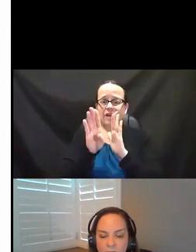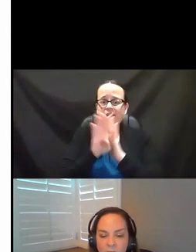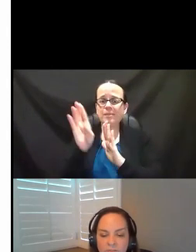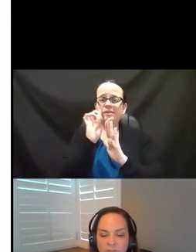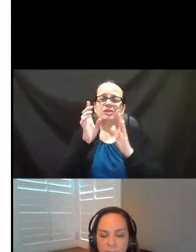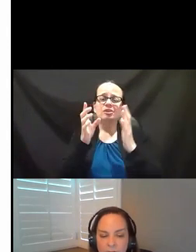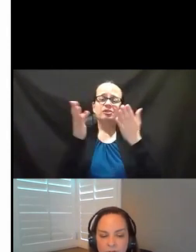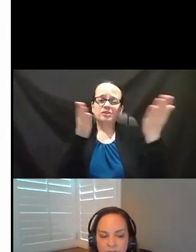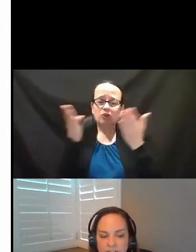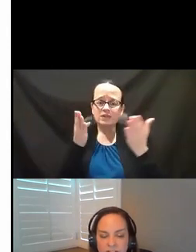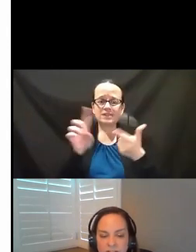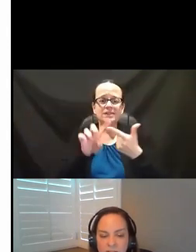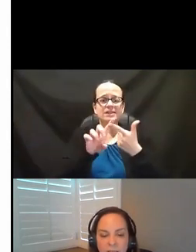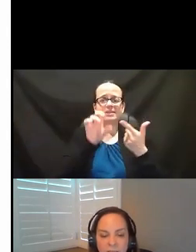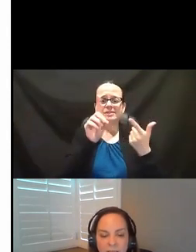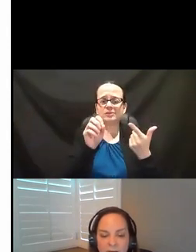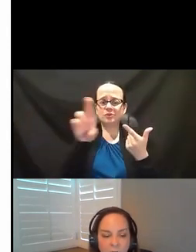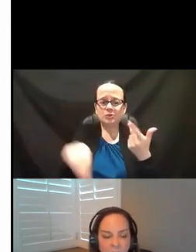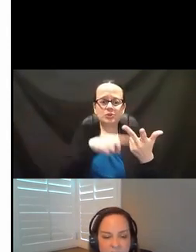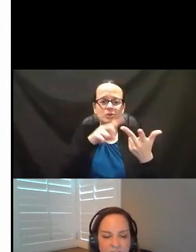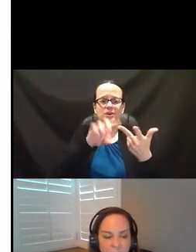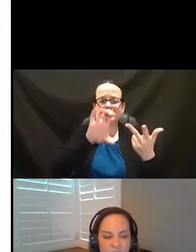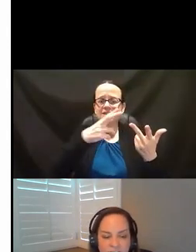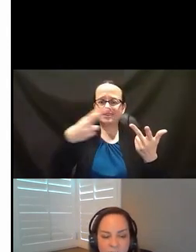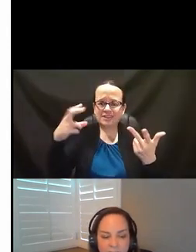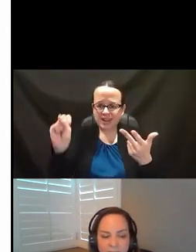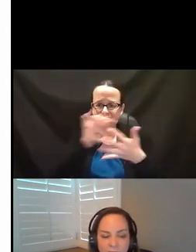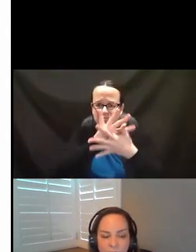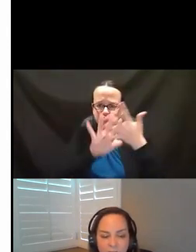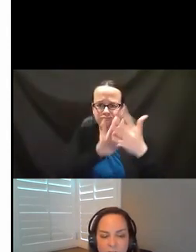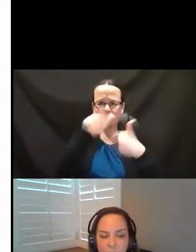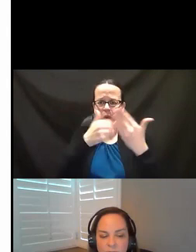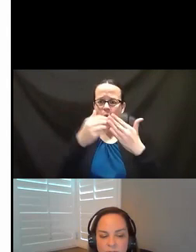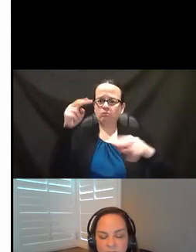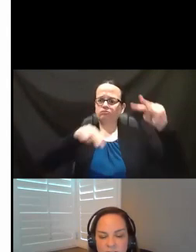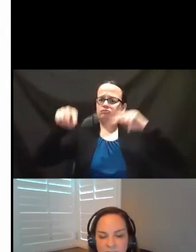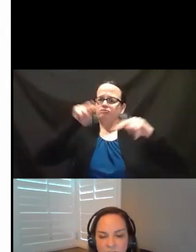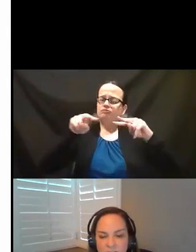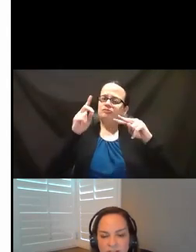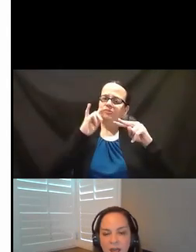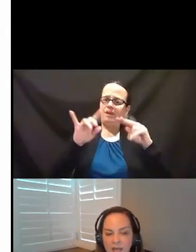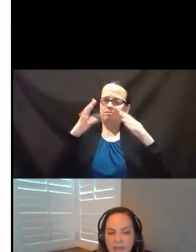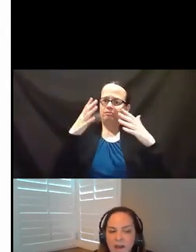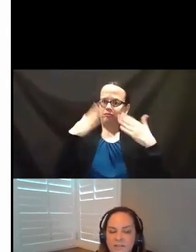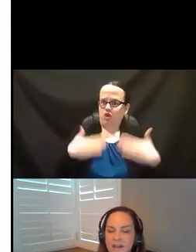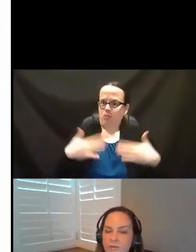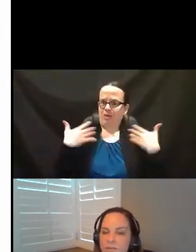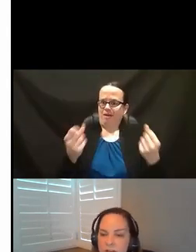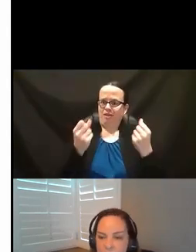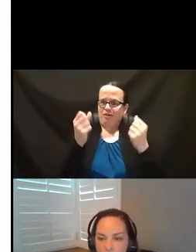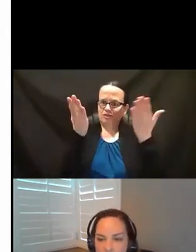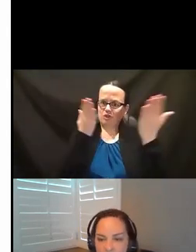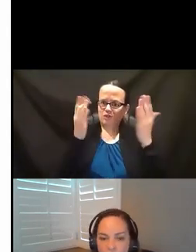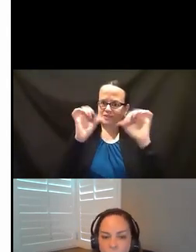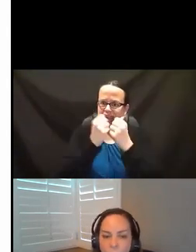Department of Developmental Services, and all of this overseen by the California Health and Human Services agencies, they got together and